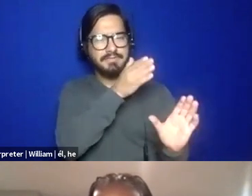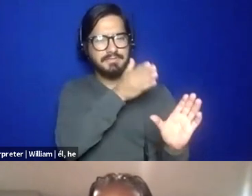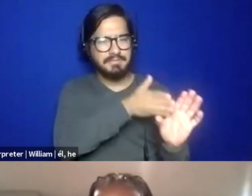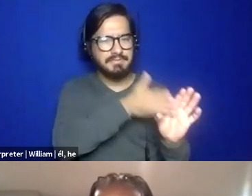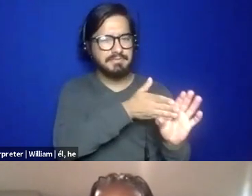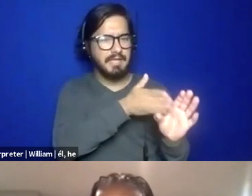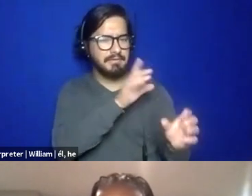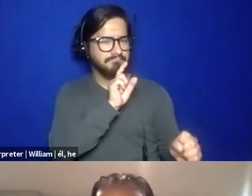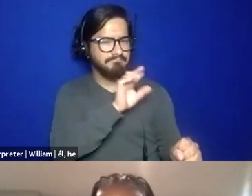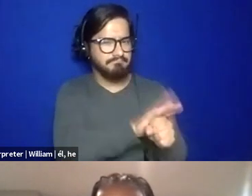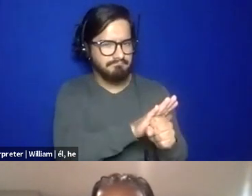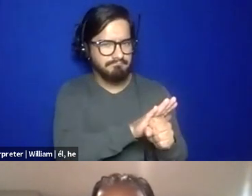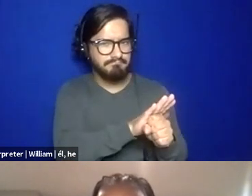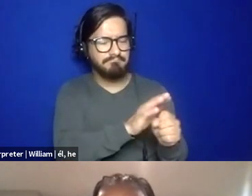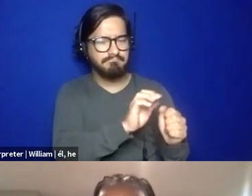What are your thoughts?